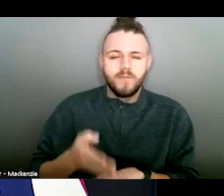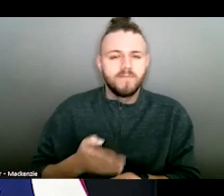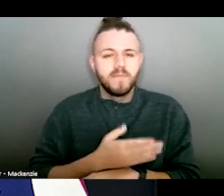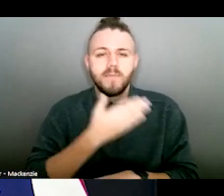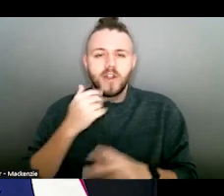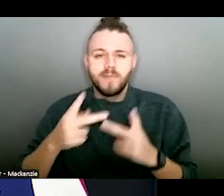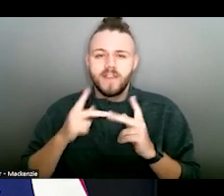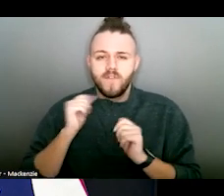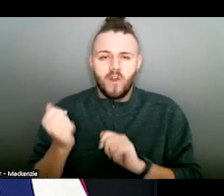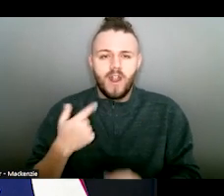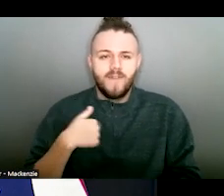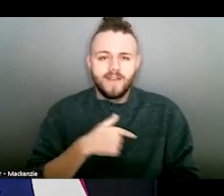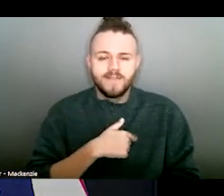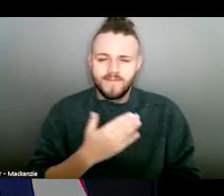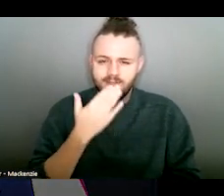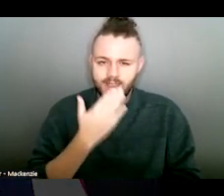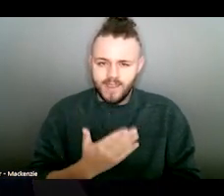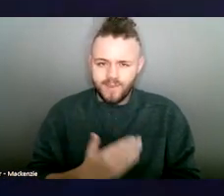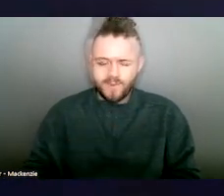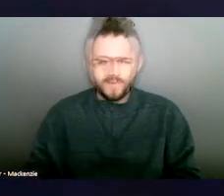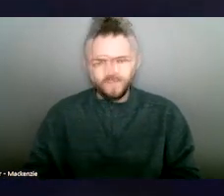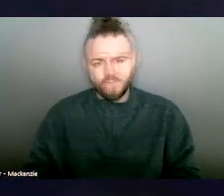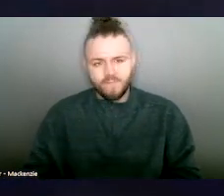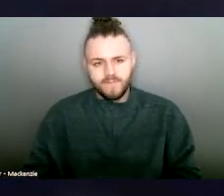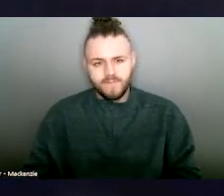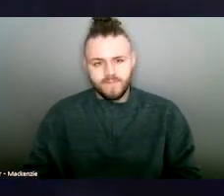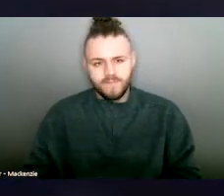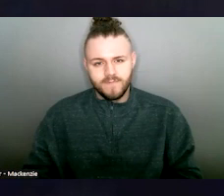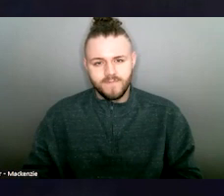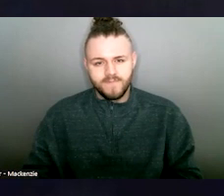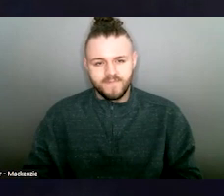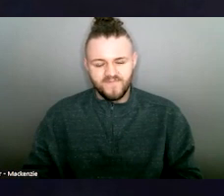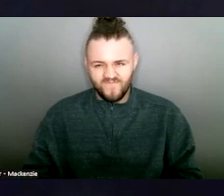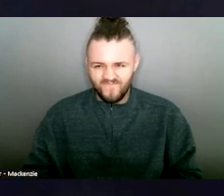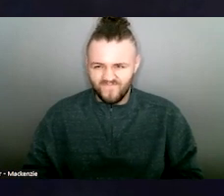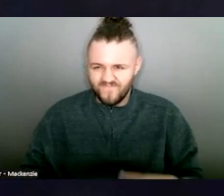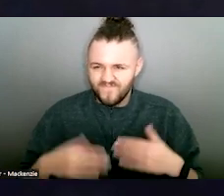Ohio a better place for all of us. Hello, wasn't that great?